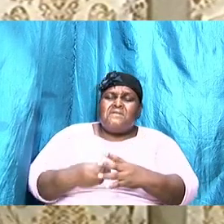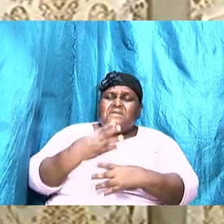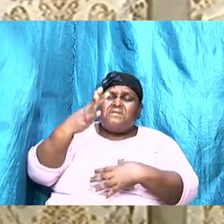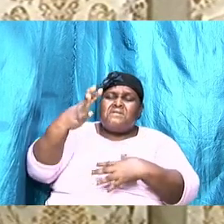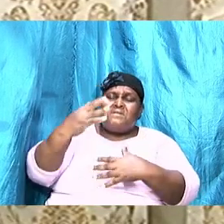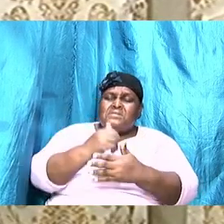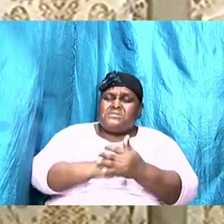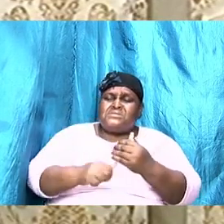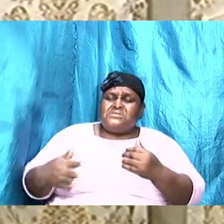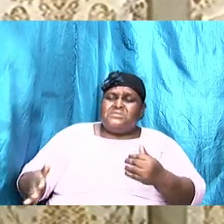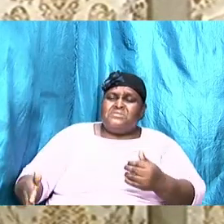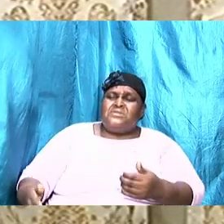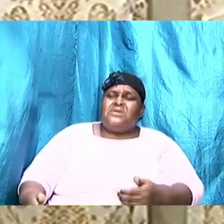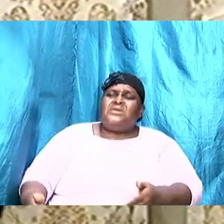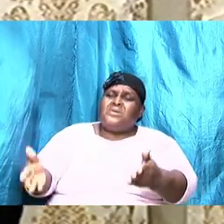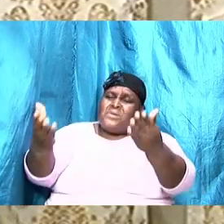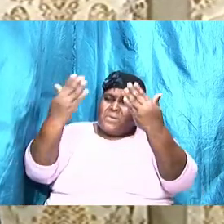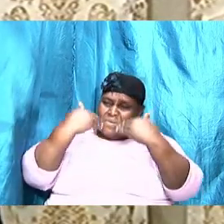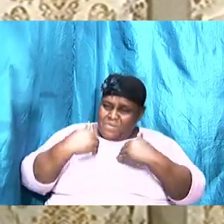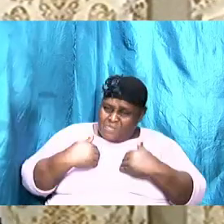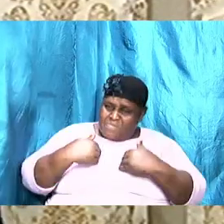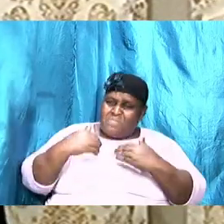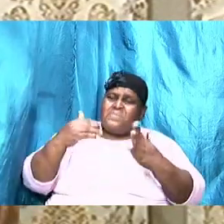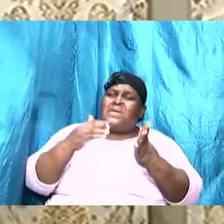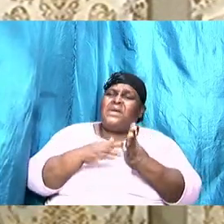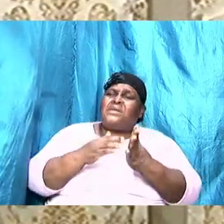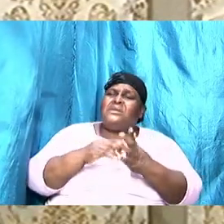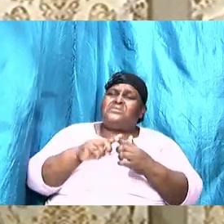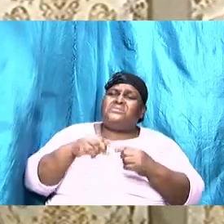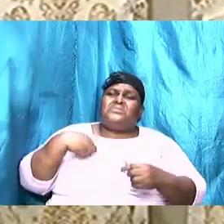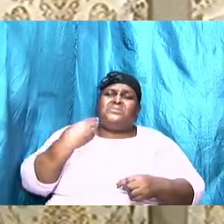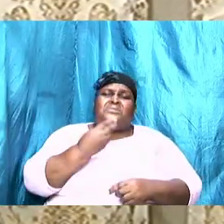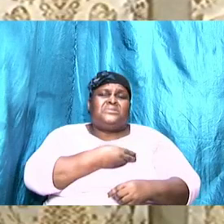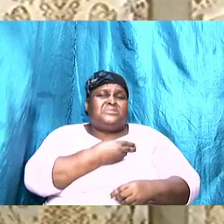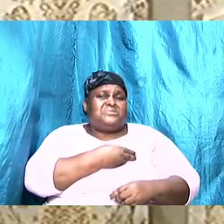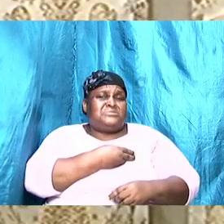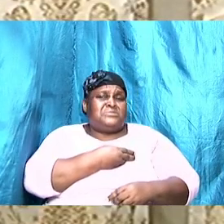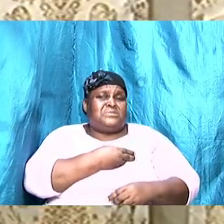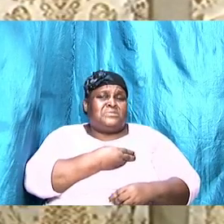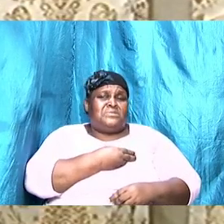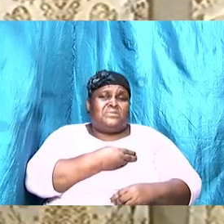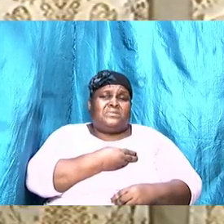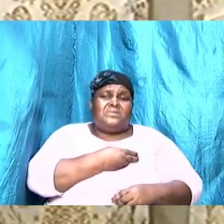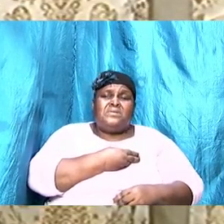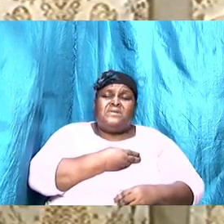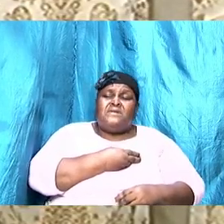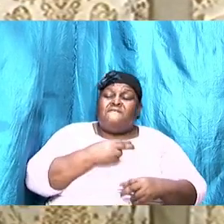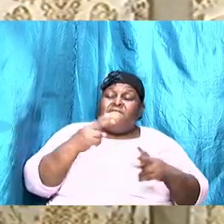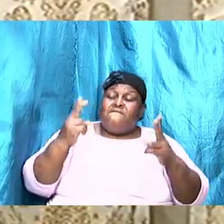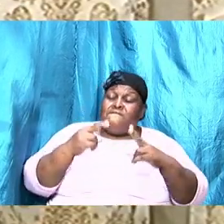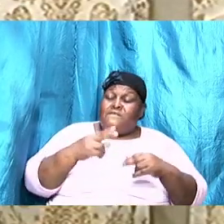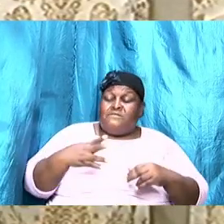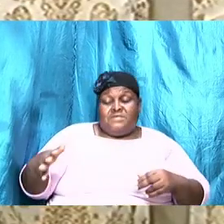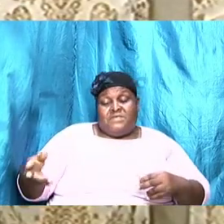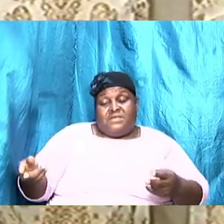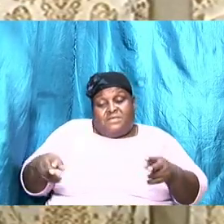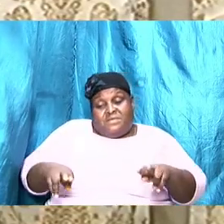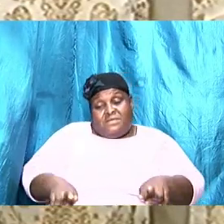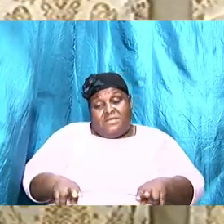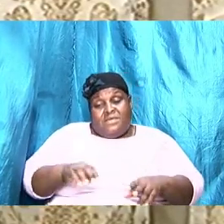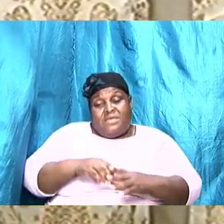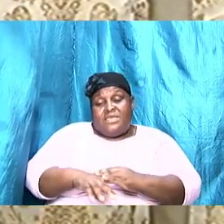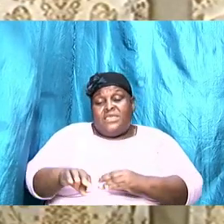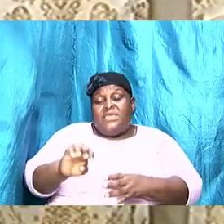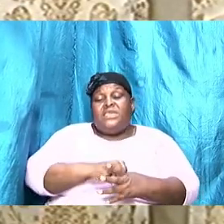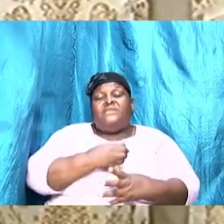back to us. It happens in the regular course of life. Brothers and sisters, the very thing happens even in our